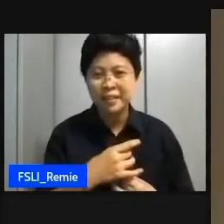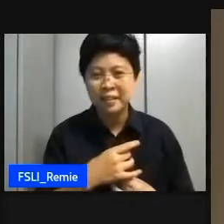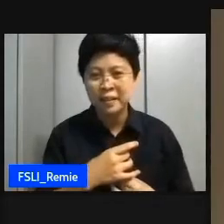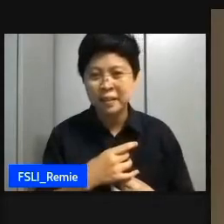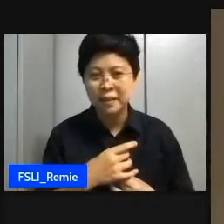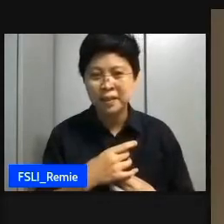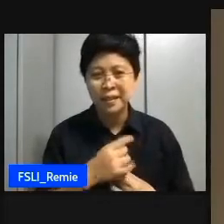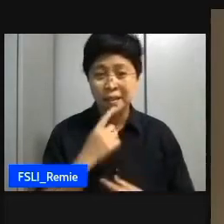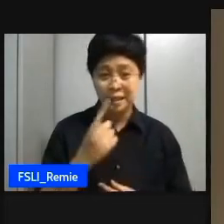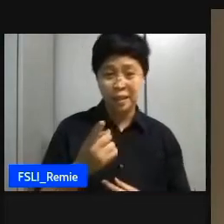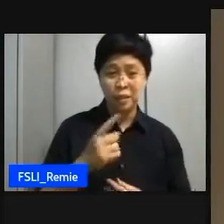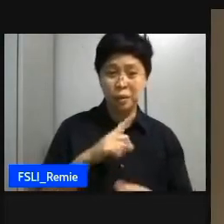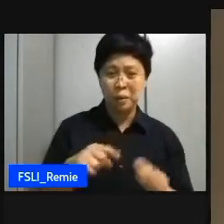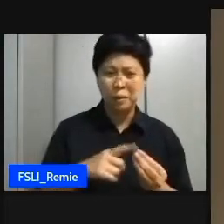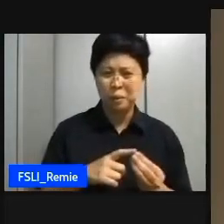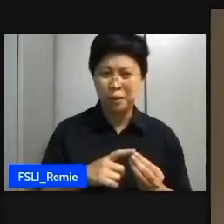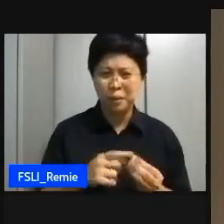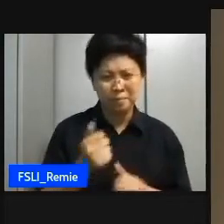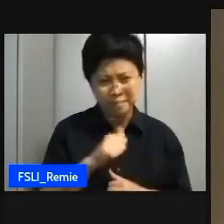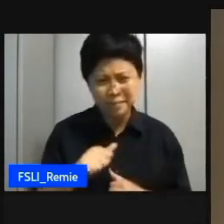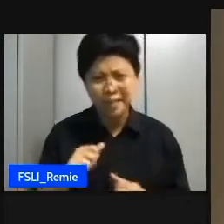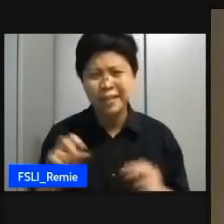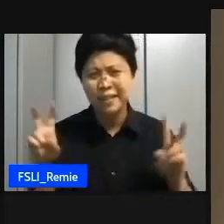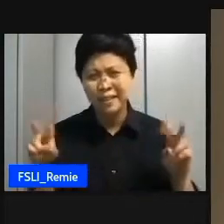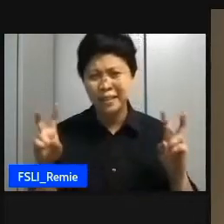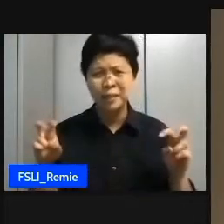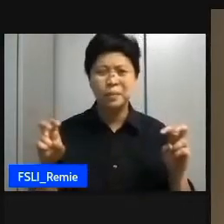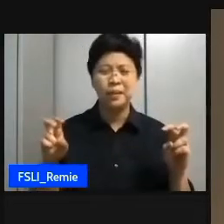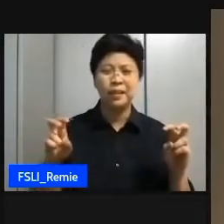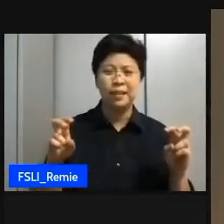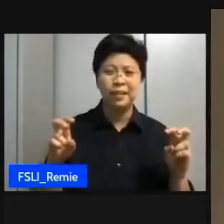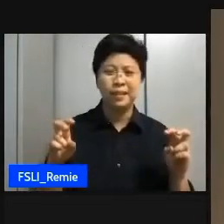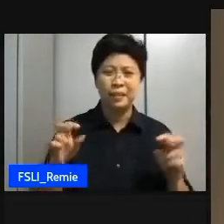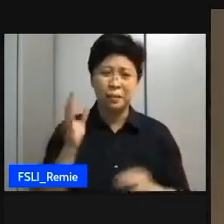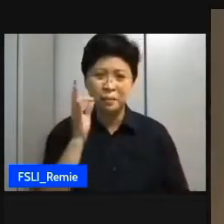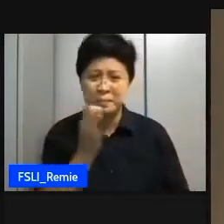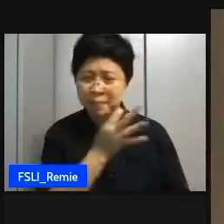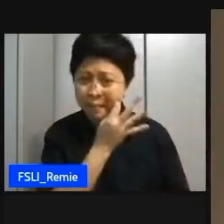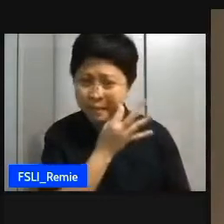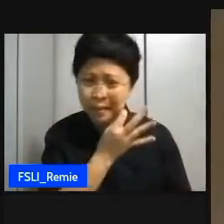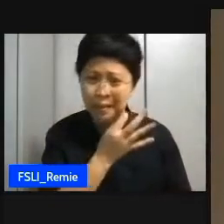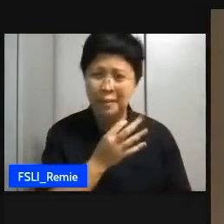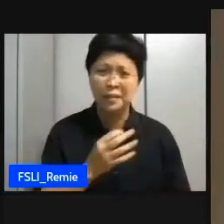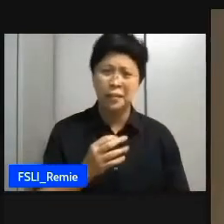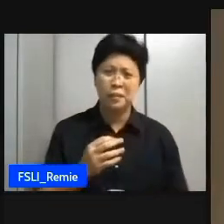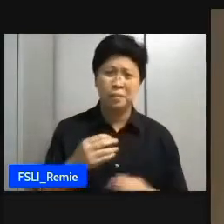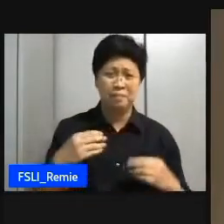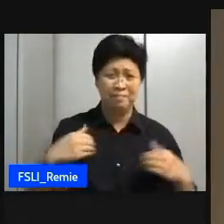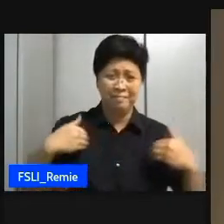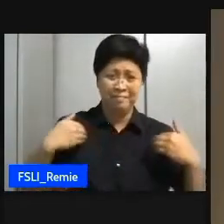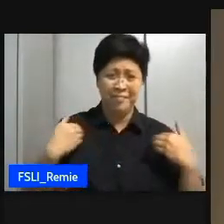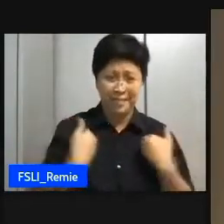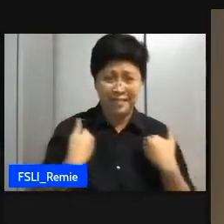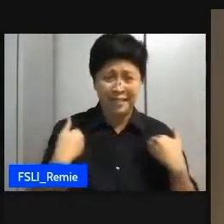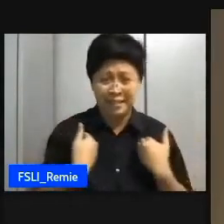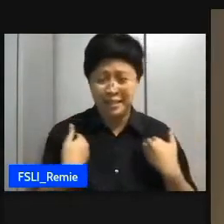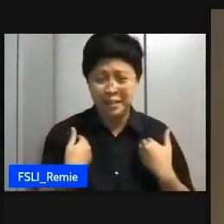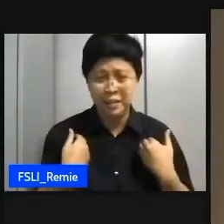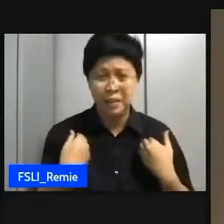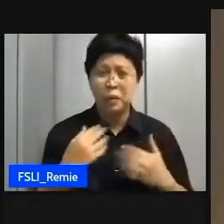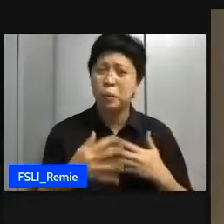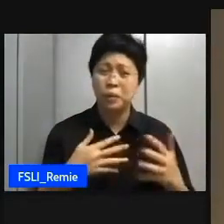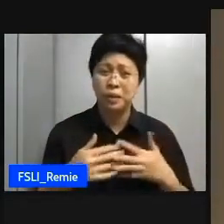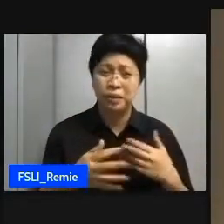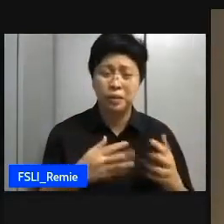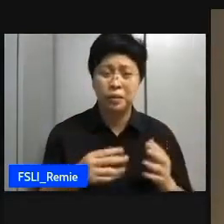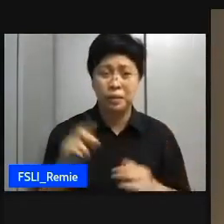topic he was into, whether it was Reincarnation or My Little Ponies or whatever TV show he was watching recently.